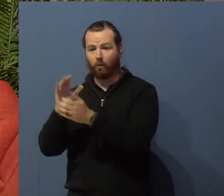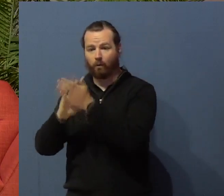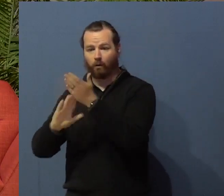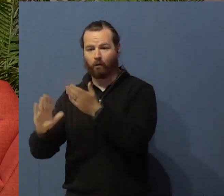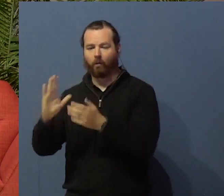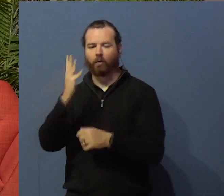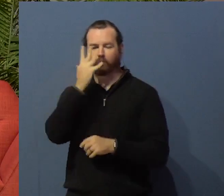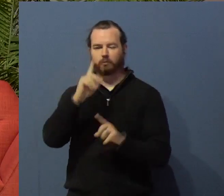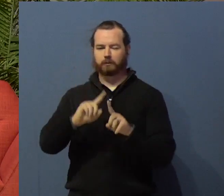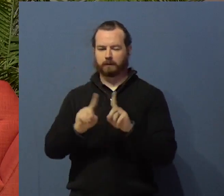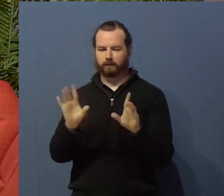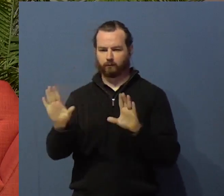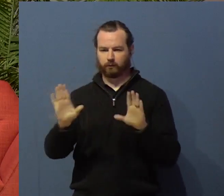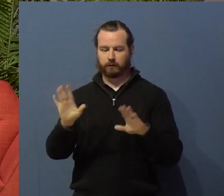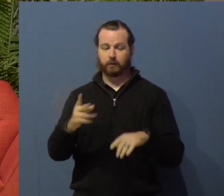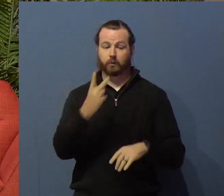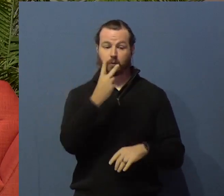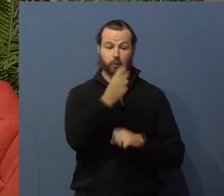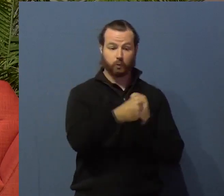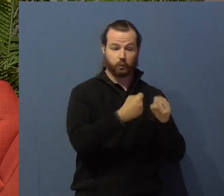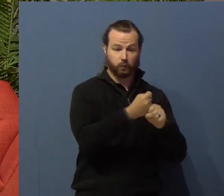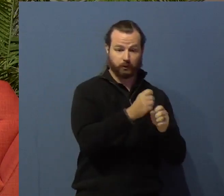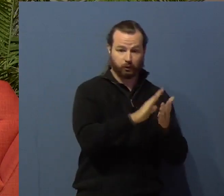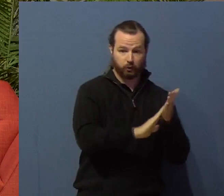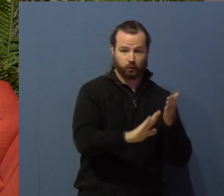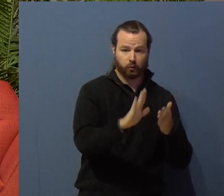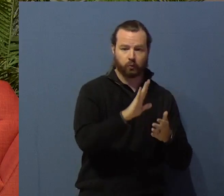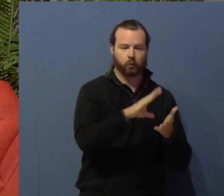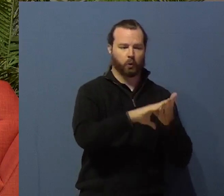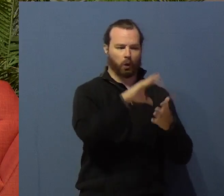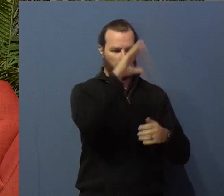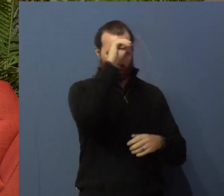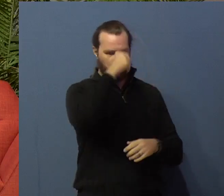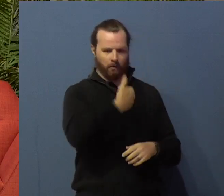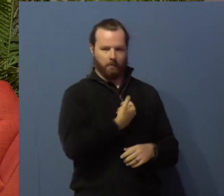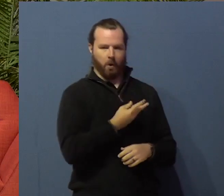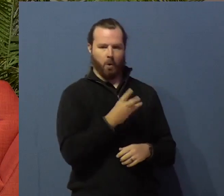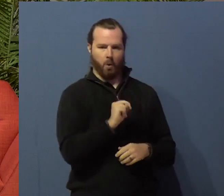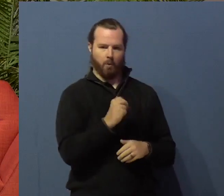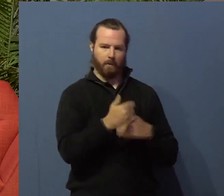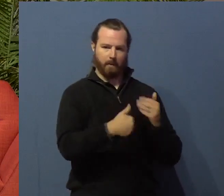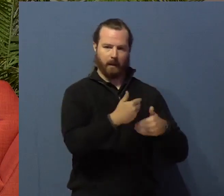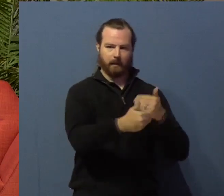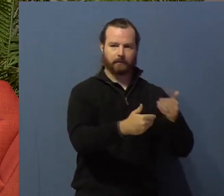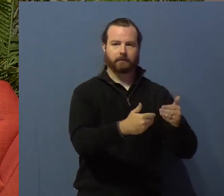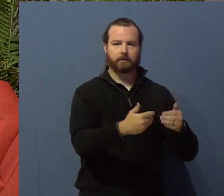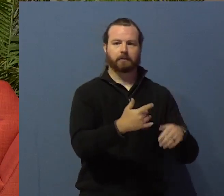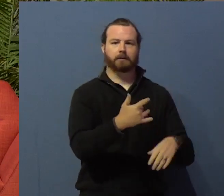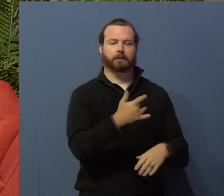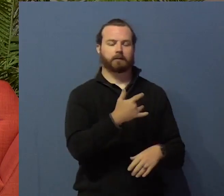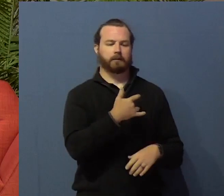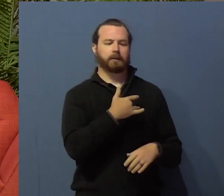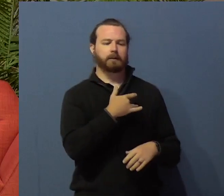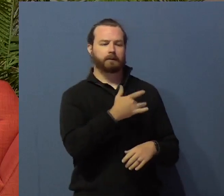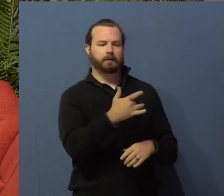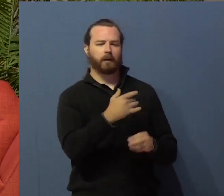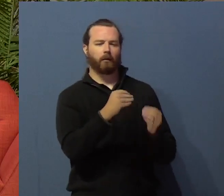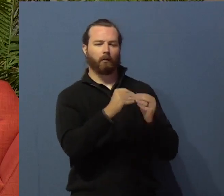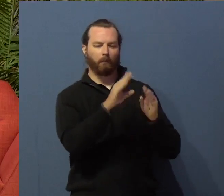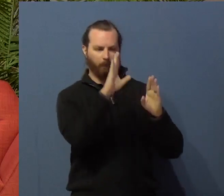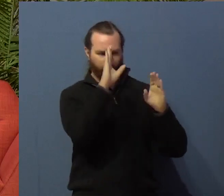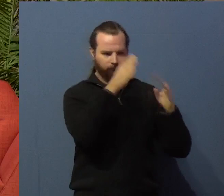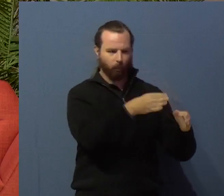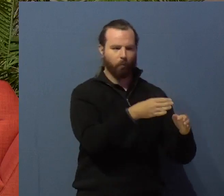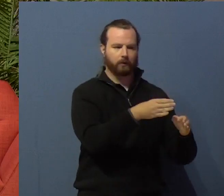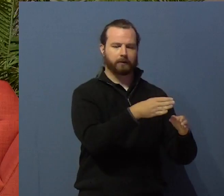a two-year school, you learn at your own pace, it's a bit more cost-effective. They tend to cater towards going to trades rather than an actual